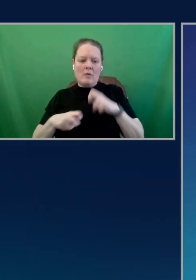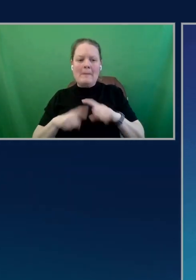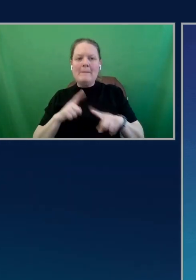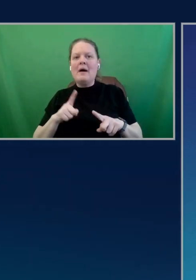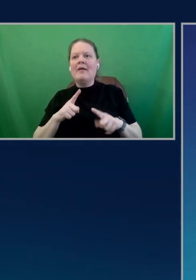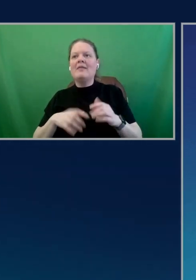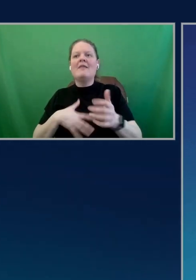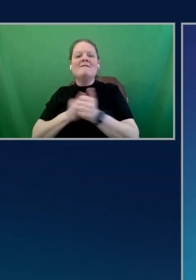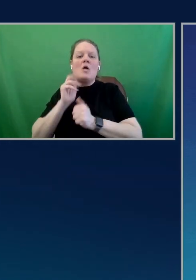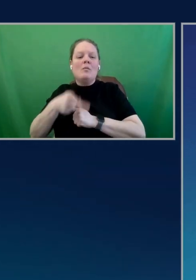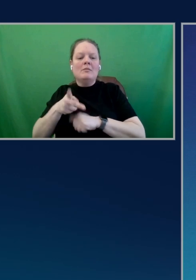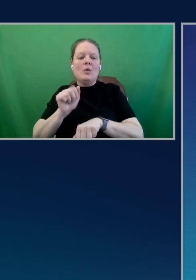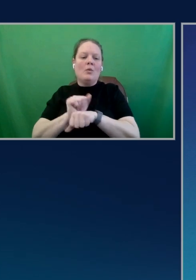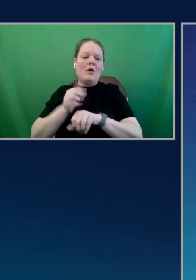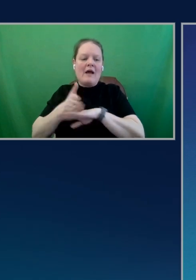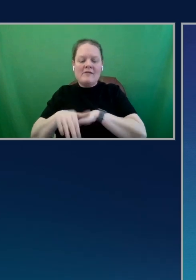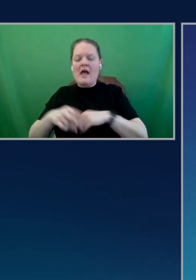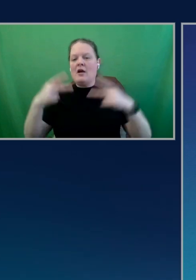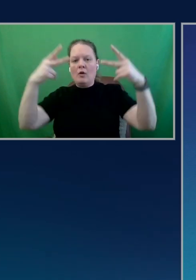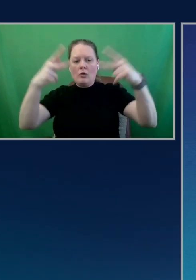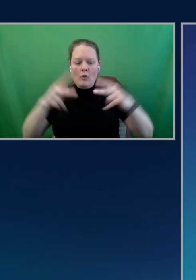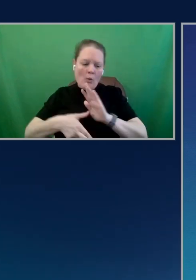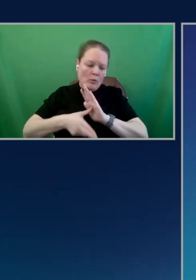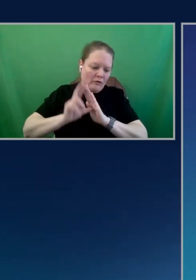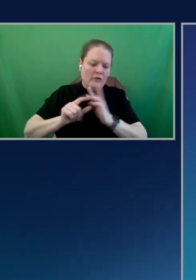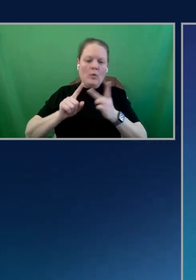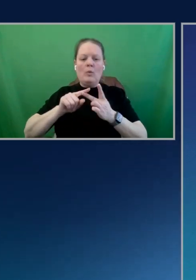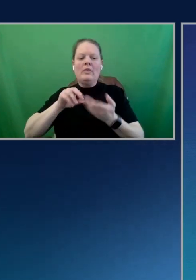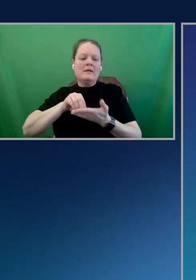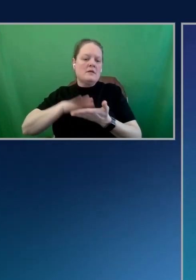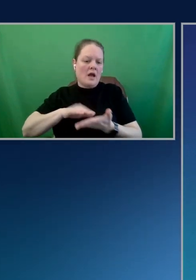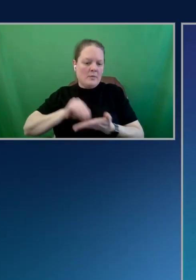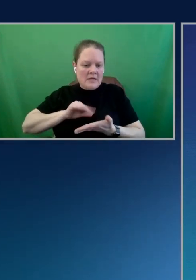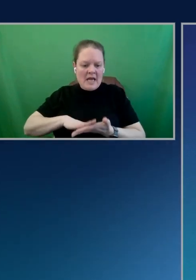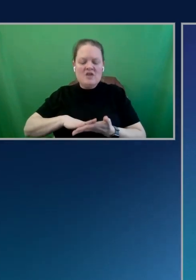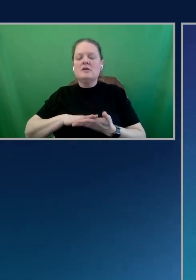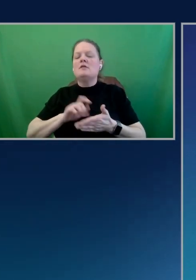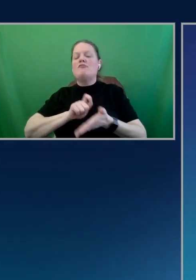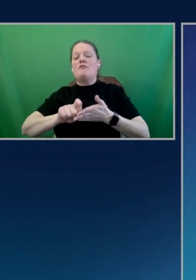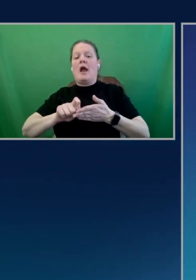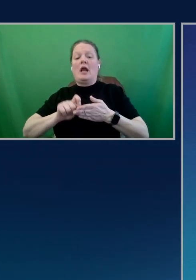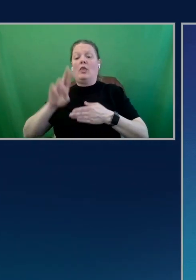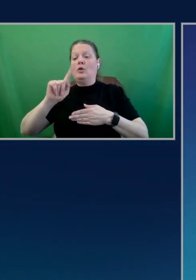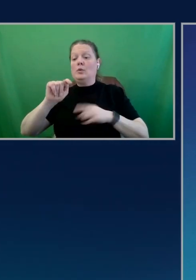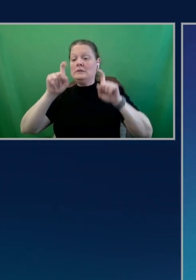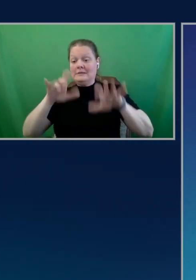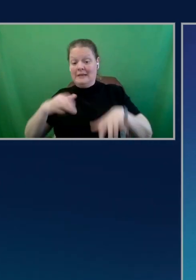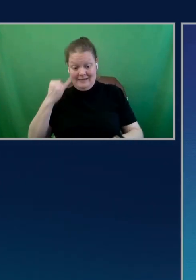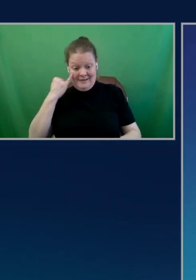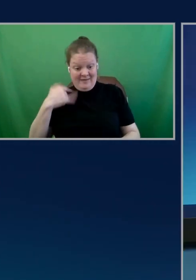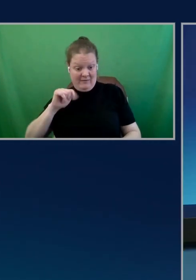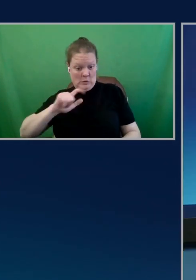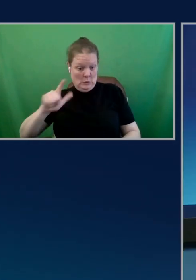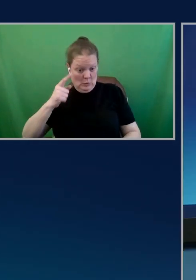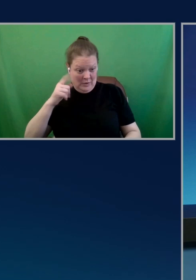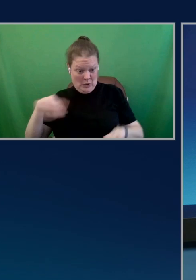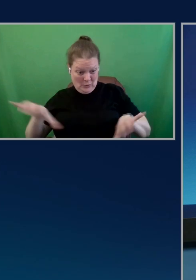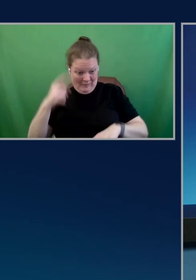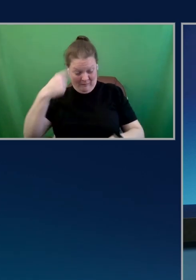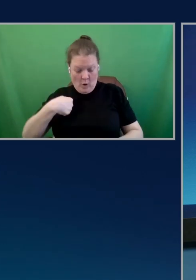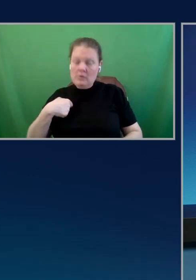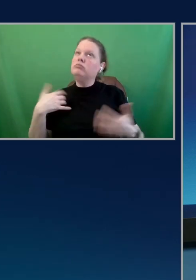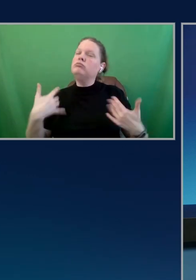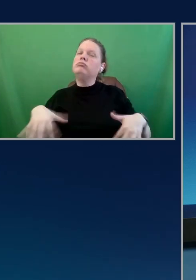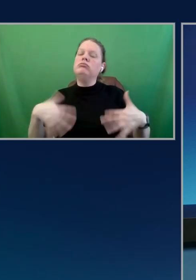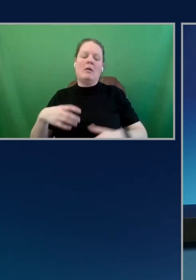code reviews, the documentation, writing the unit tests. So, if I have a tool that can do that for me, that's super powerful. I have yet